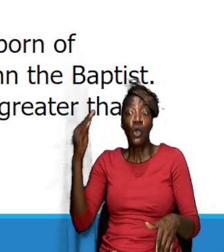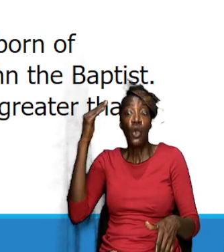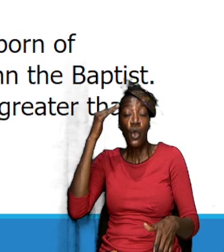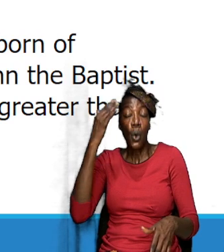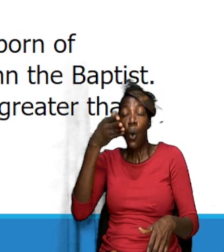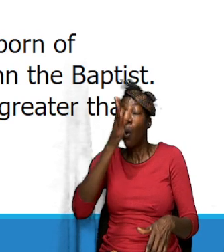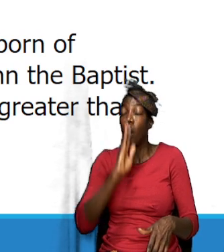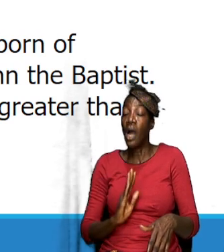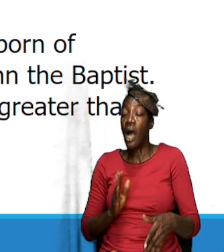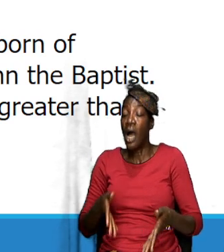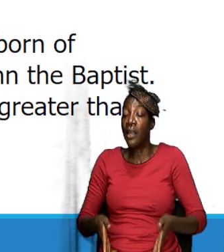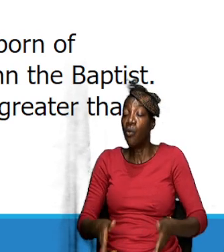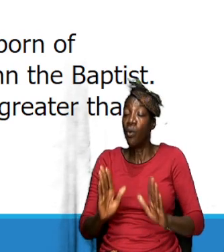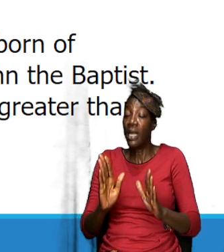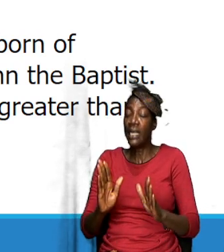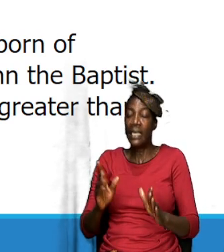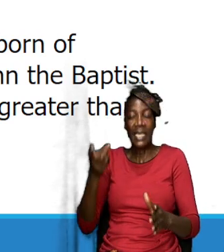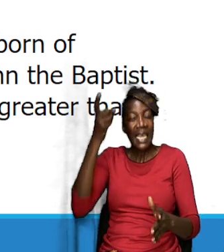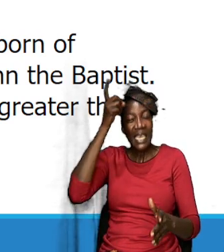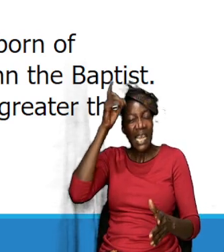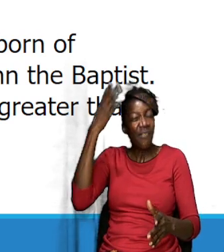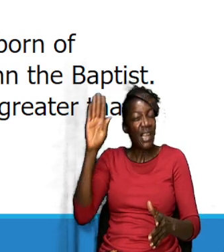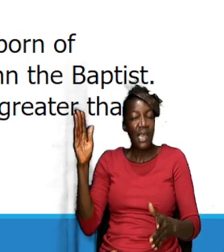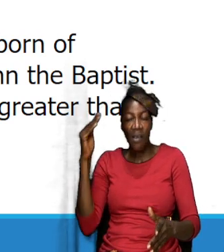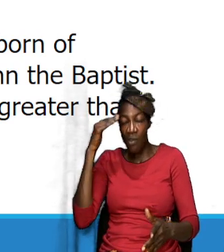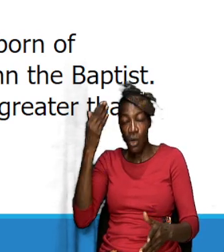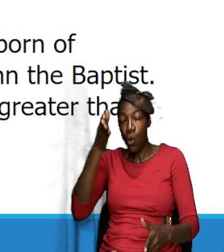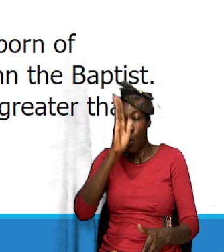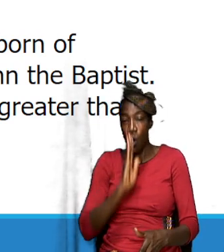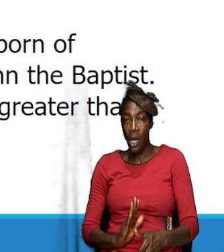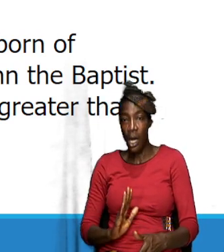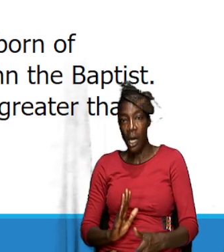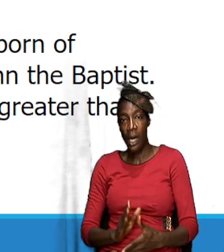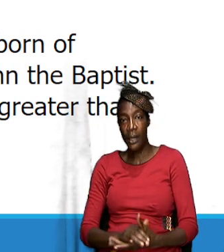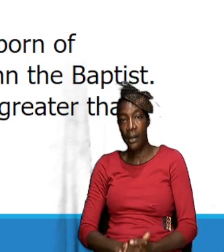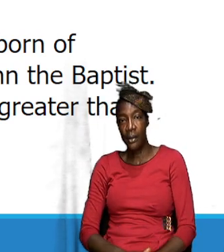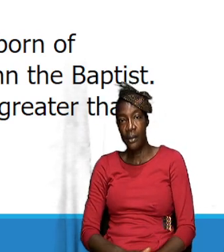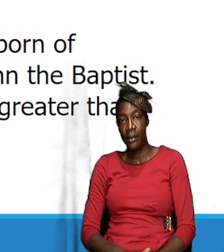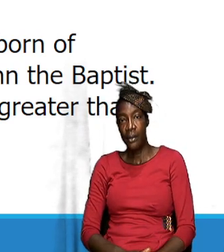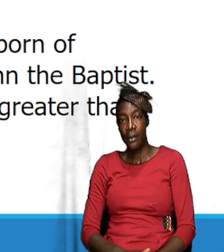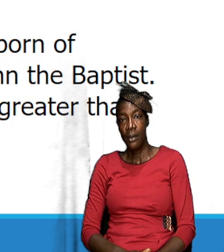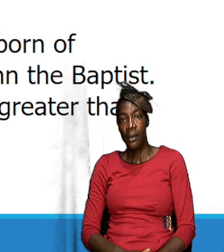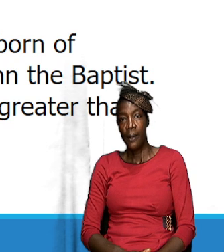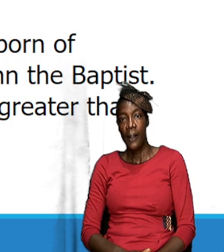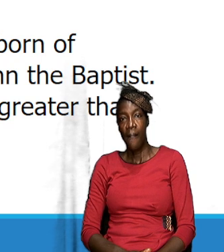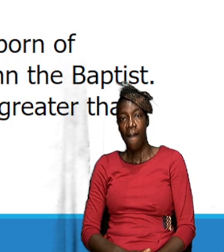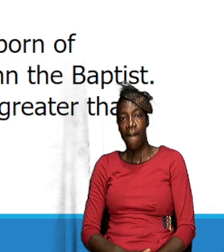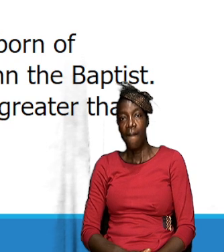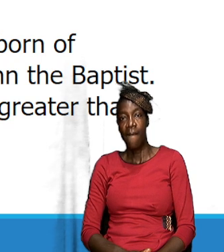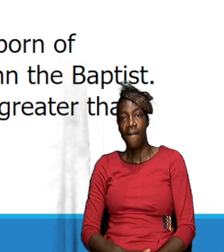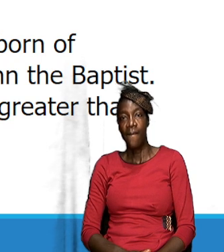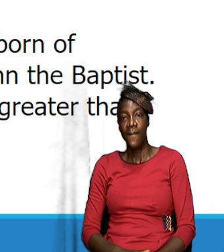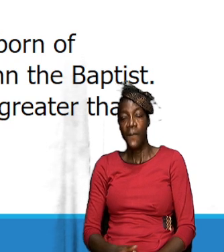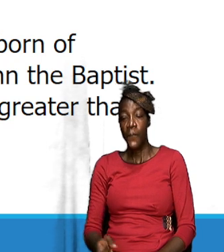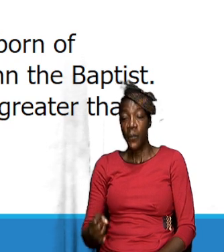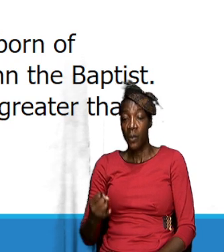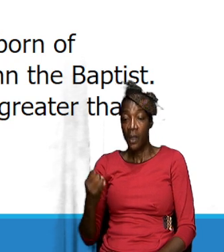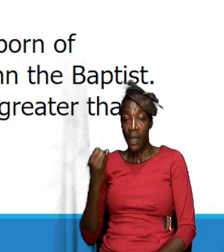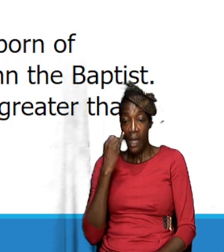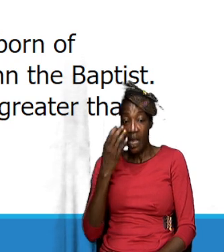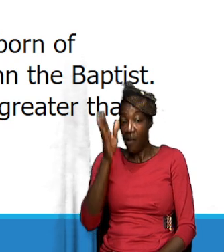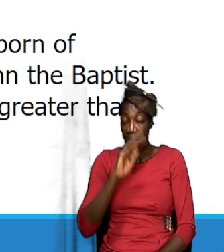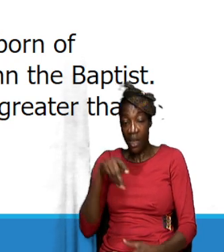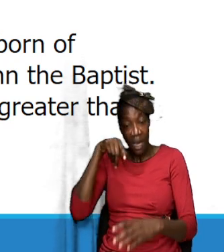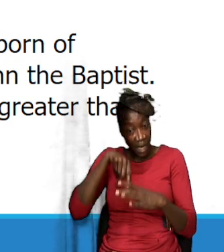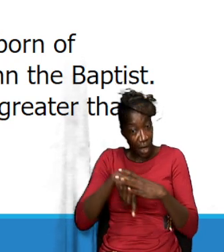in ways that they did not know God right and I prove it it's if God is in you if the